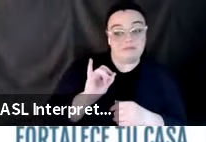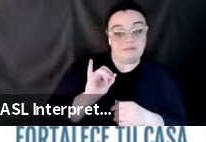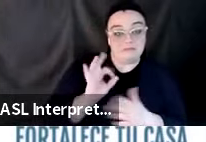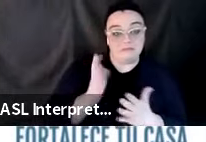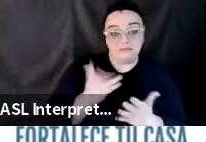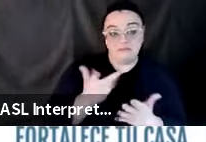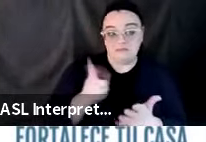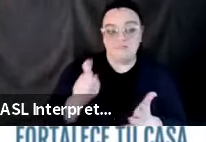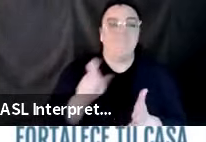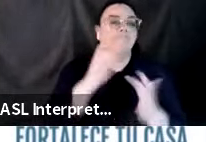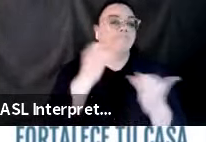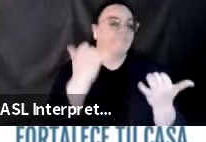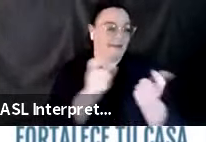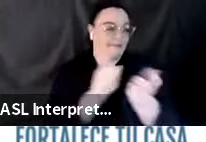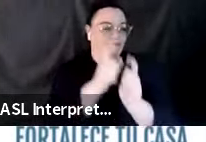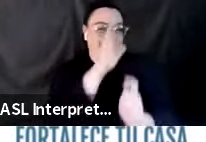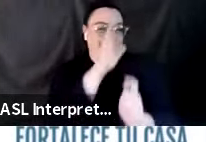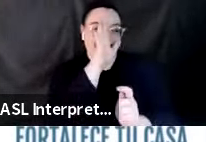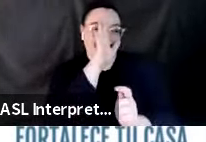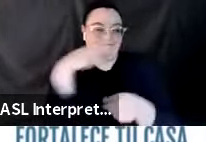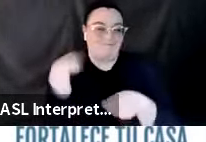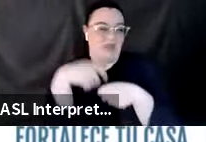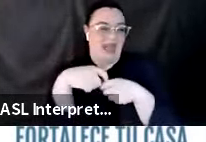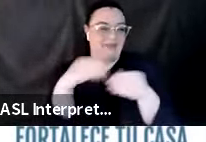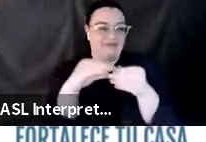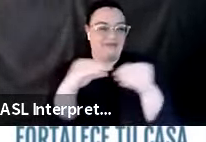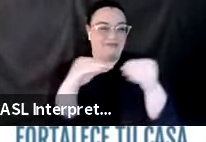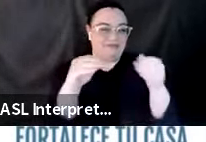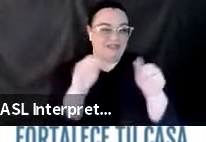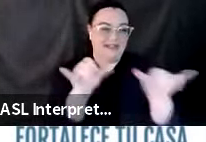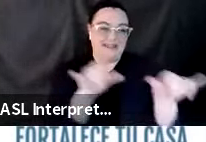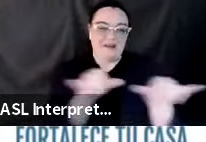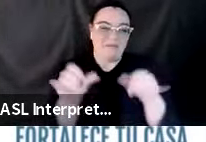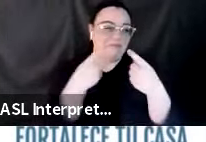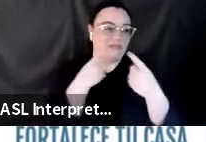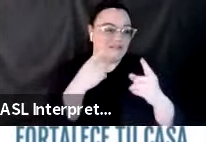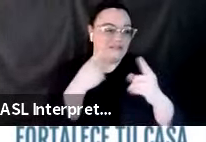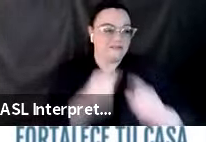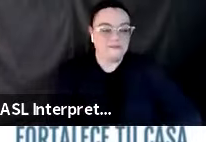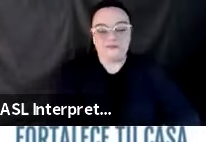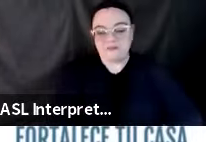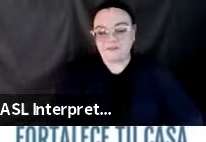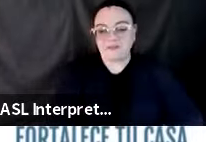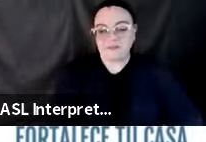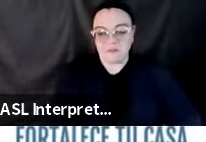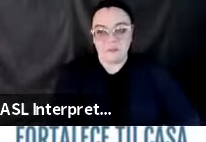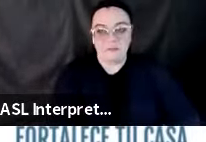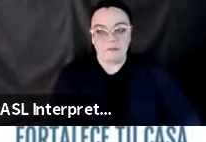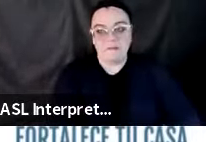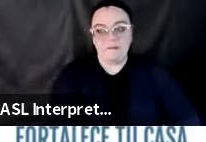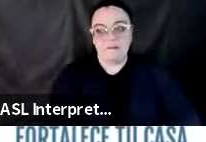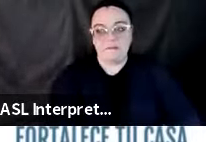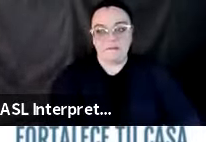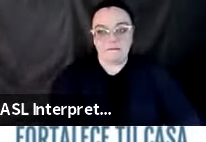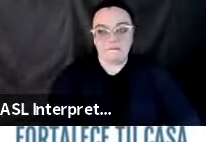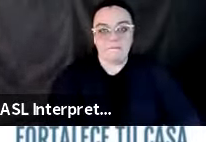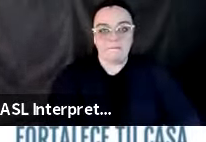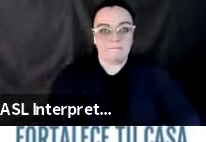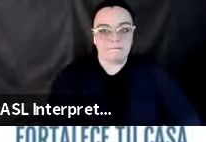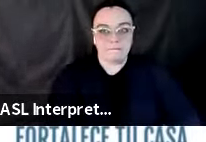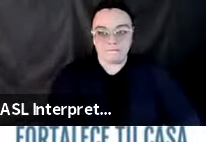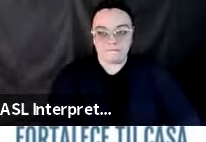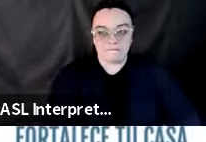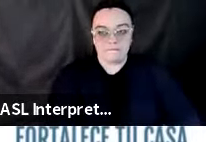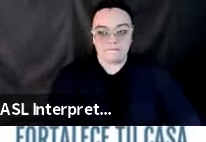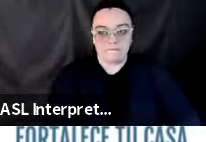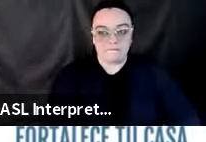to help Californians to be prepared to survive and recover from a earthquake that can